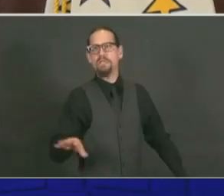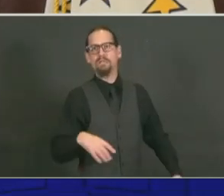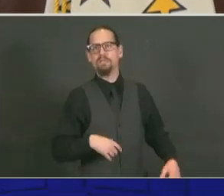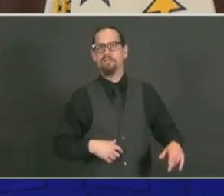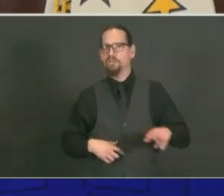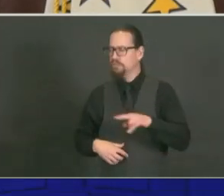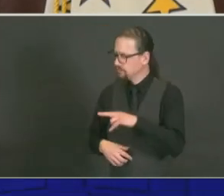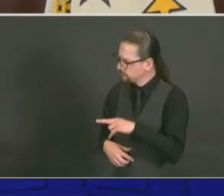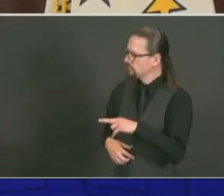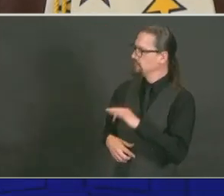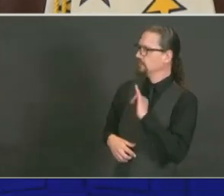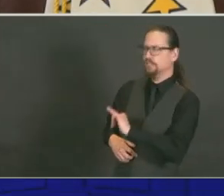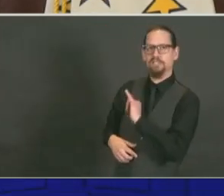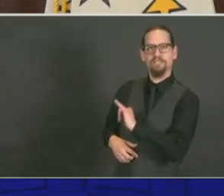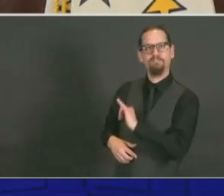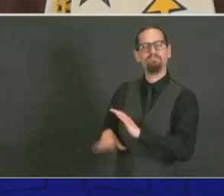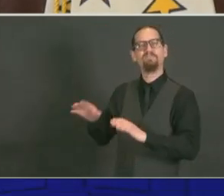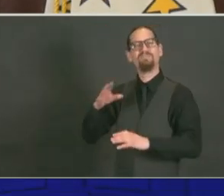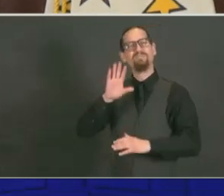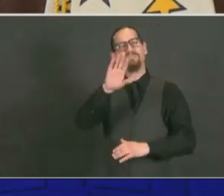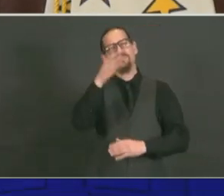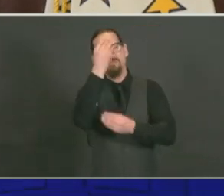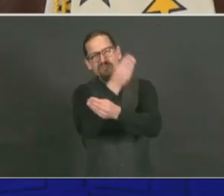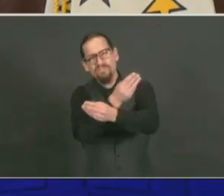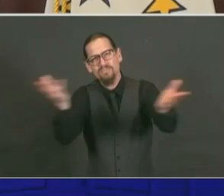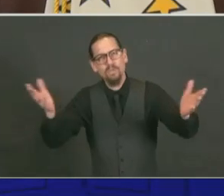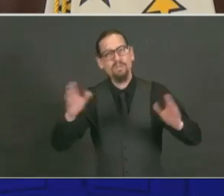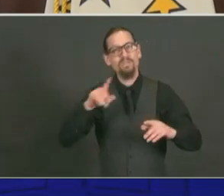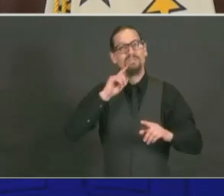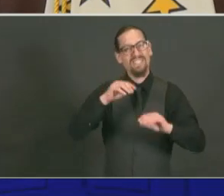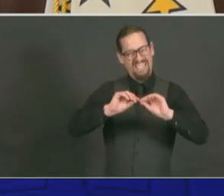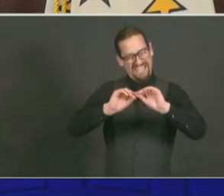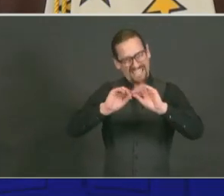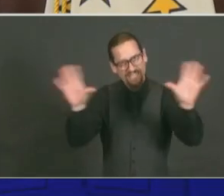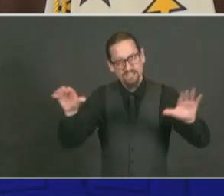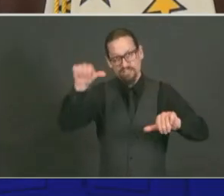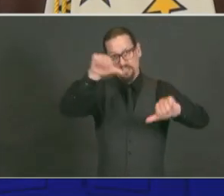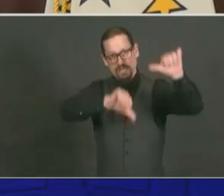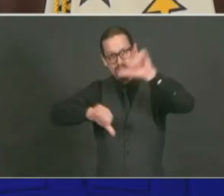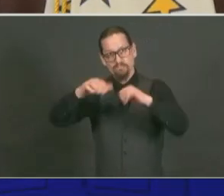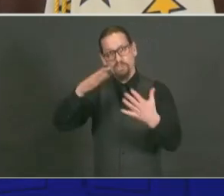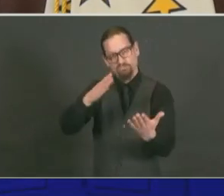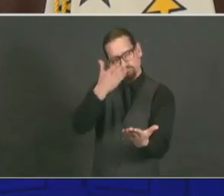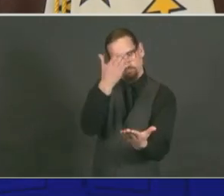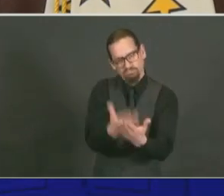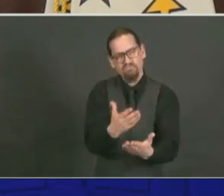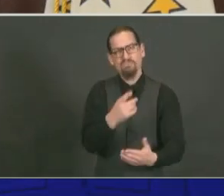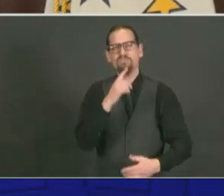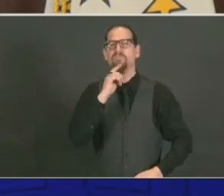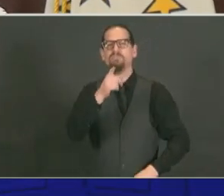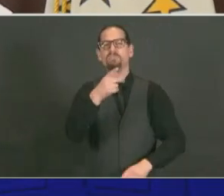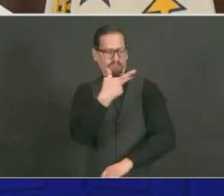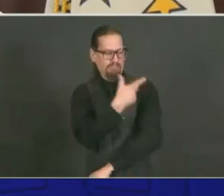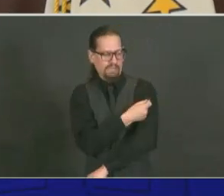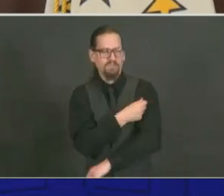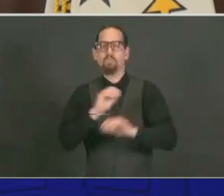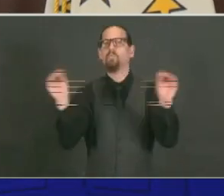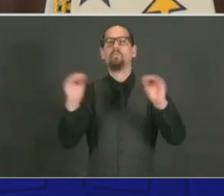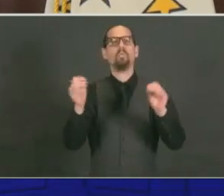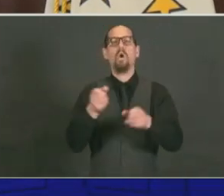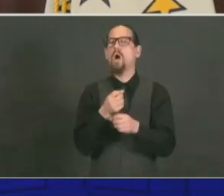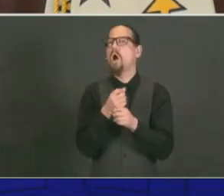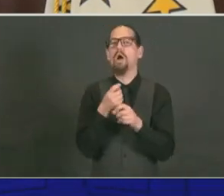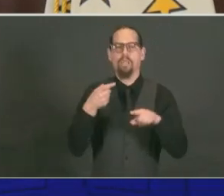And to be clear, this vaccine does not cause infertility. It does not cause a person to be sterile. There's been several national